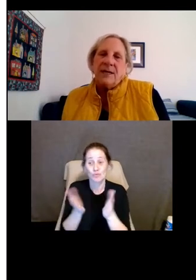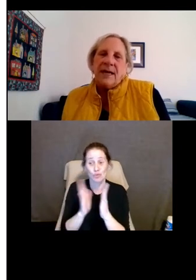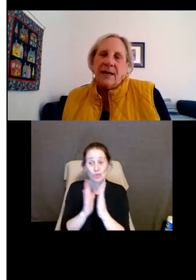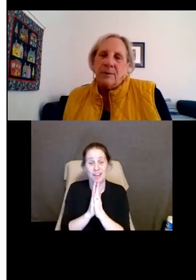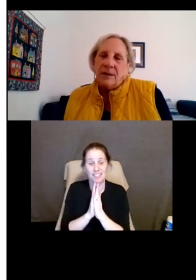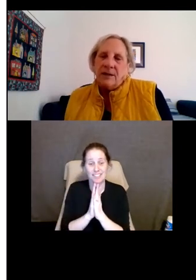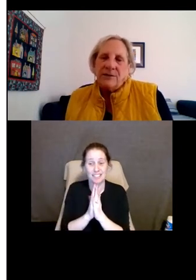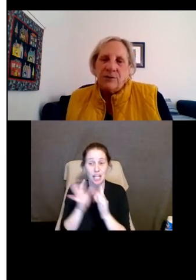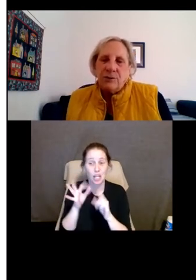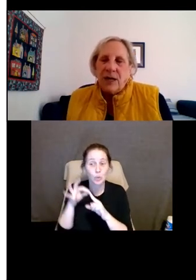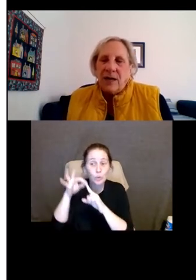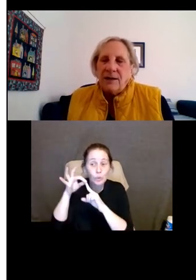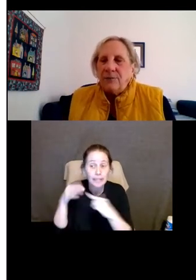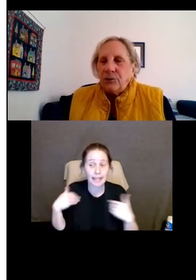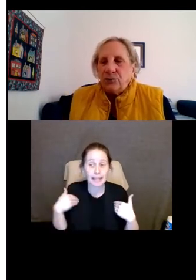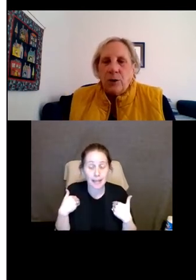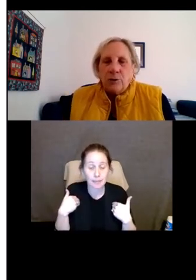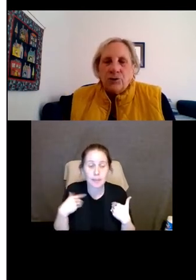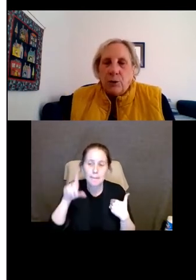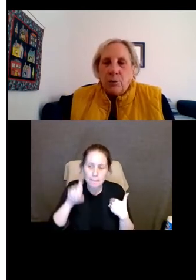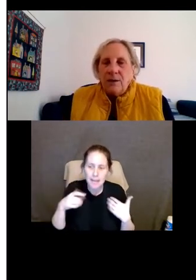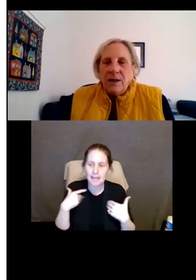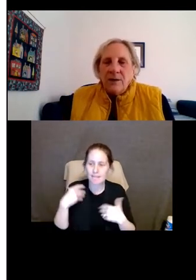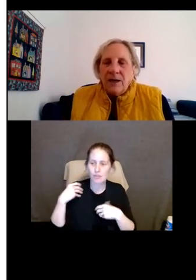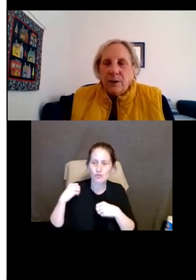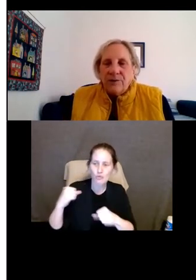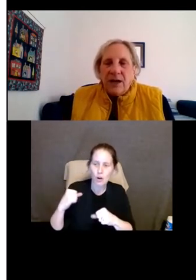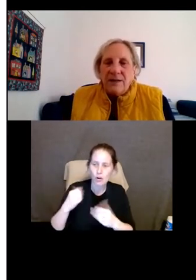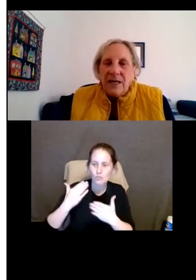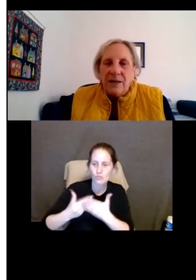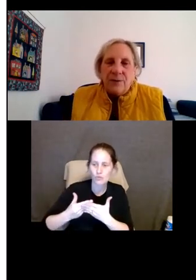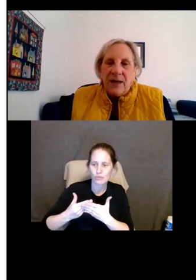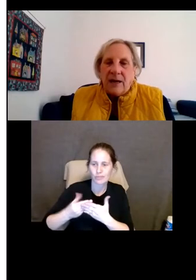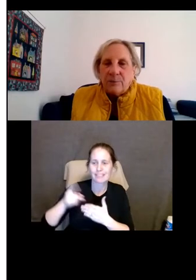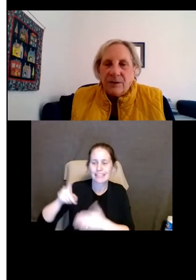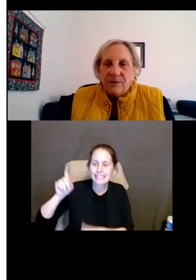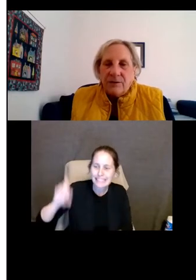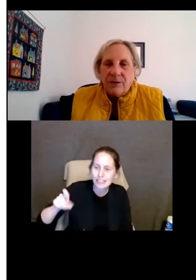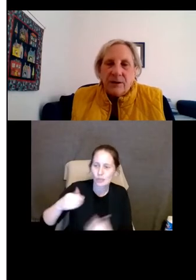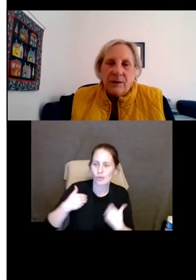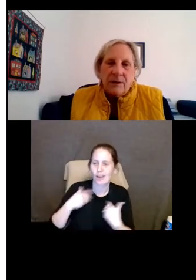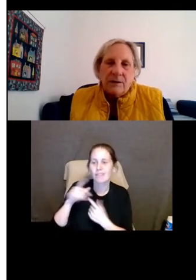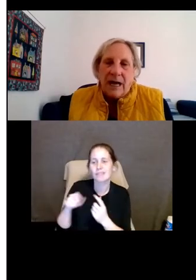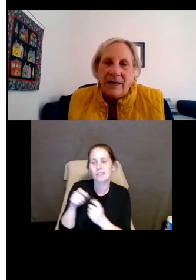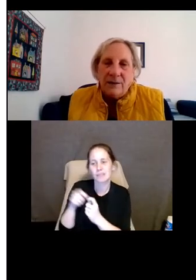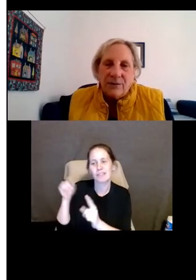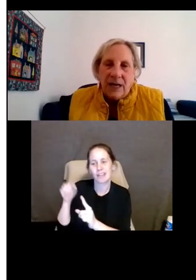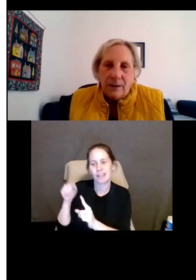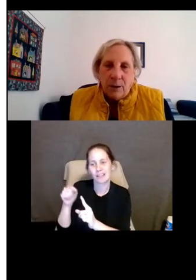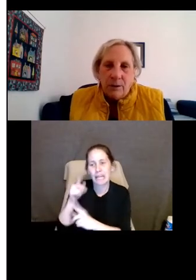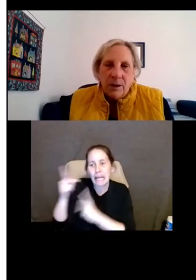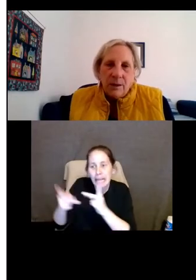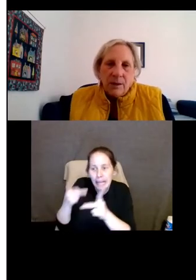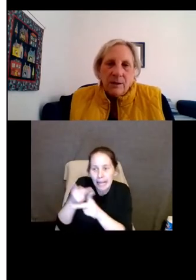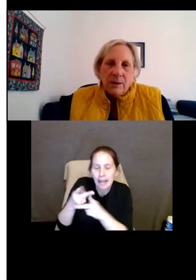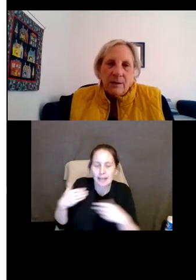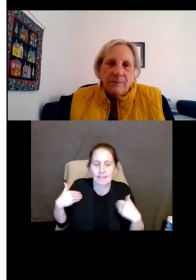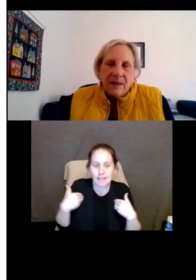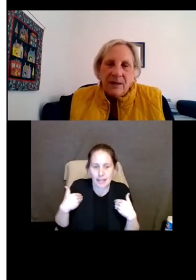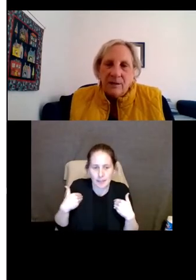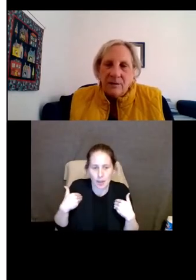unique animal, HUD says you've got to have a stronger showing that there is a need for that specific kind of animal